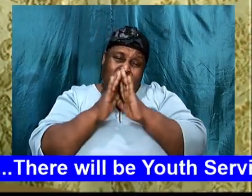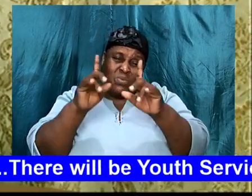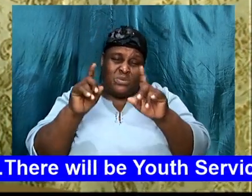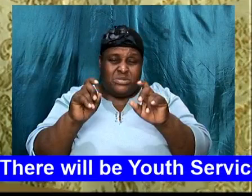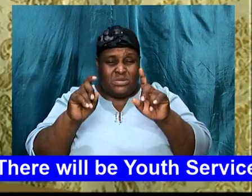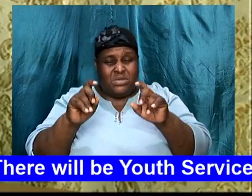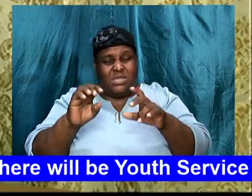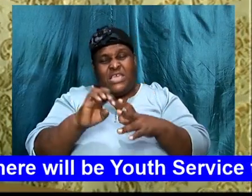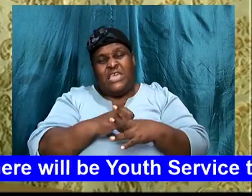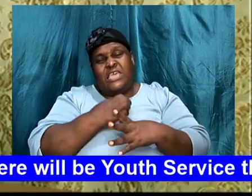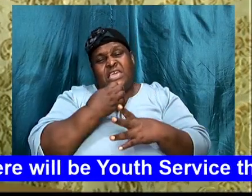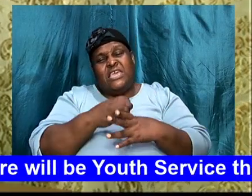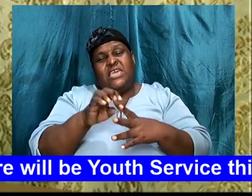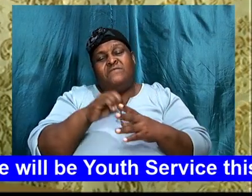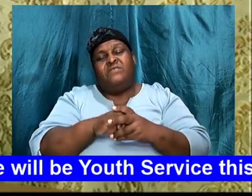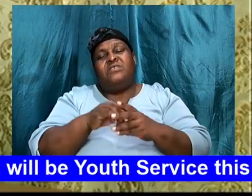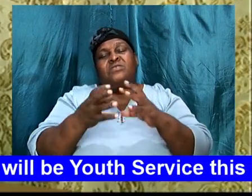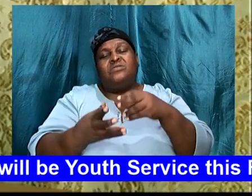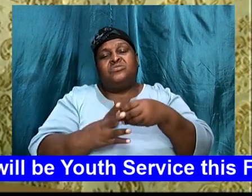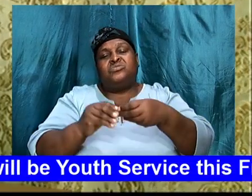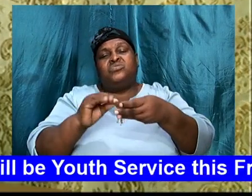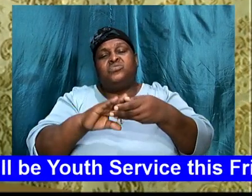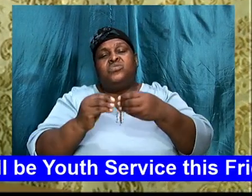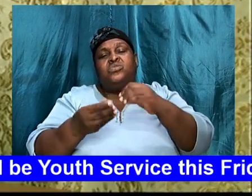even in the story, that we read,